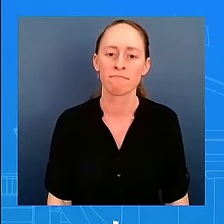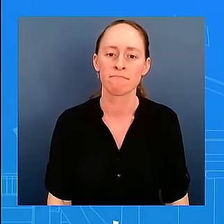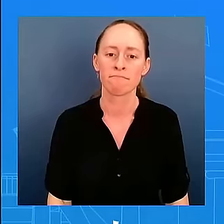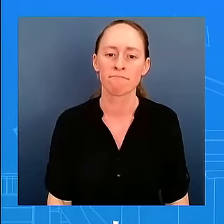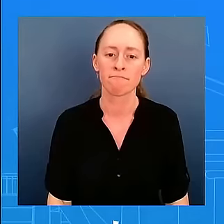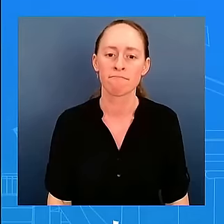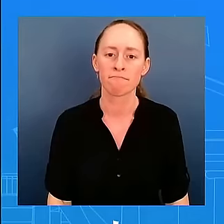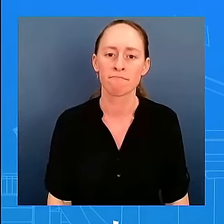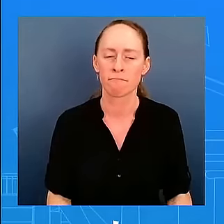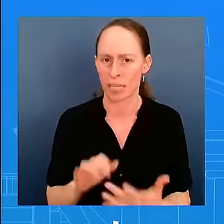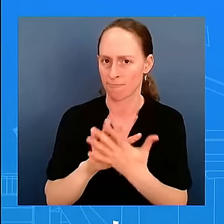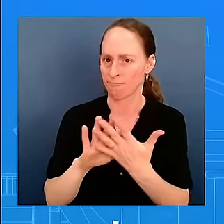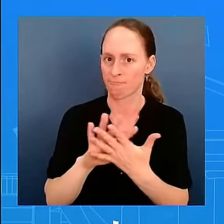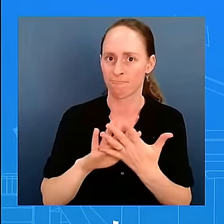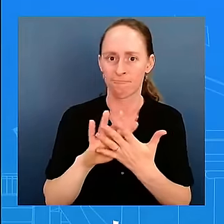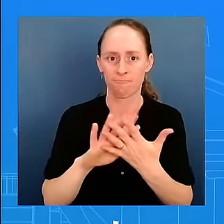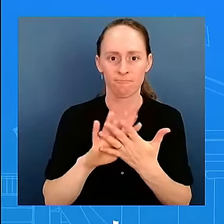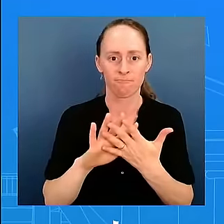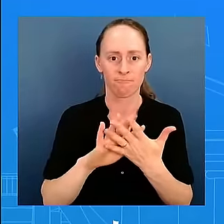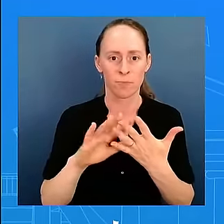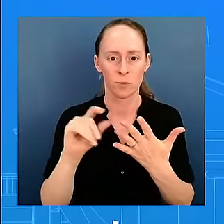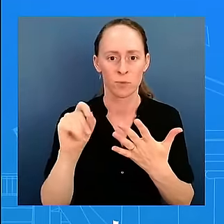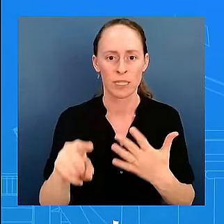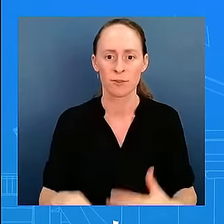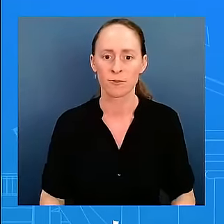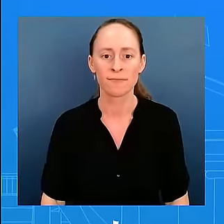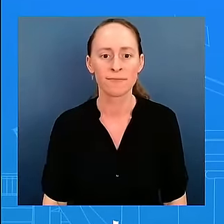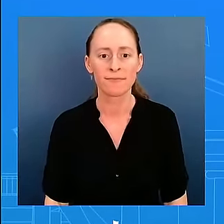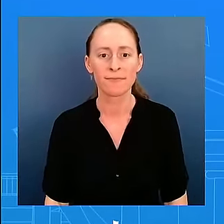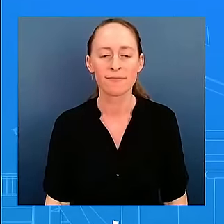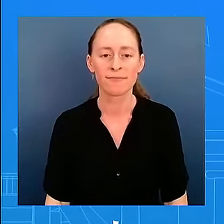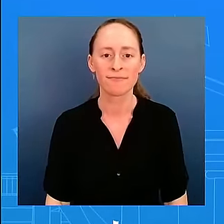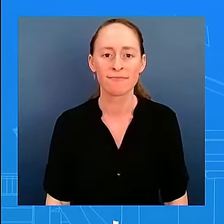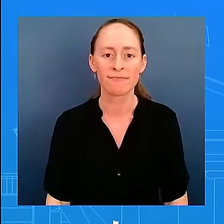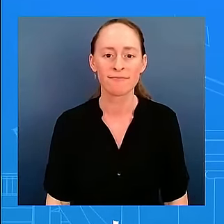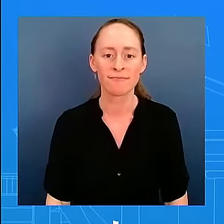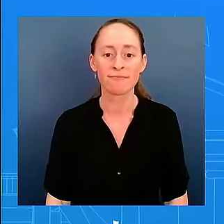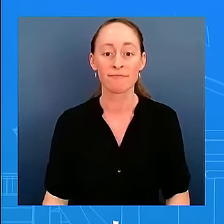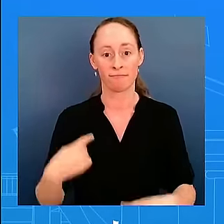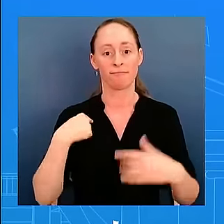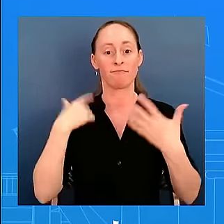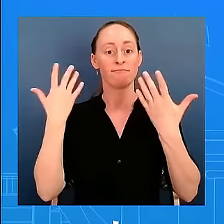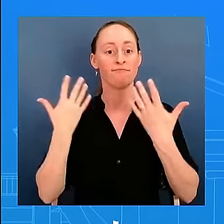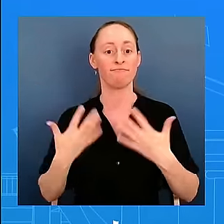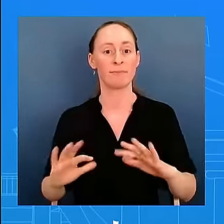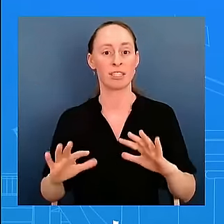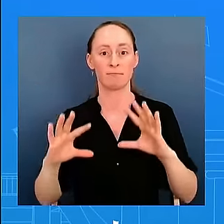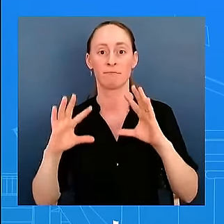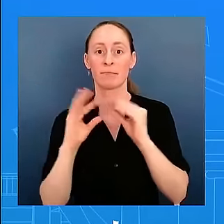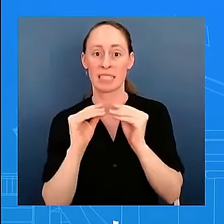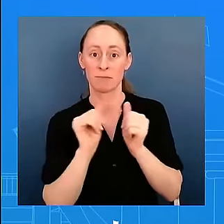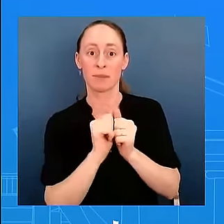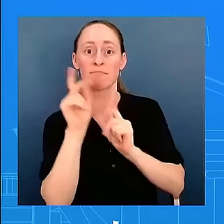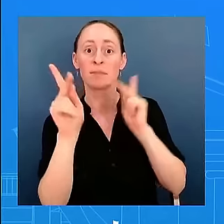Well, I had a chance to meet with some of the hostages' families myself back in December, and